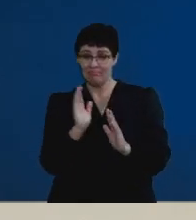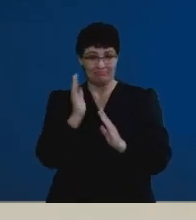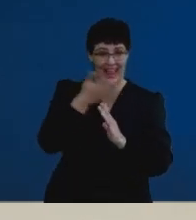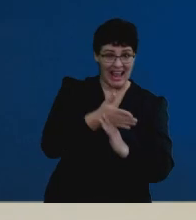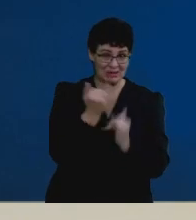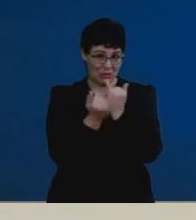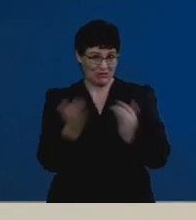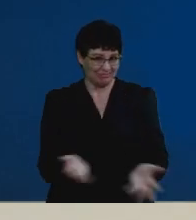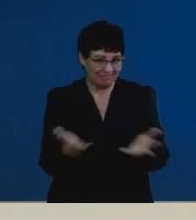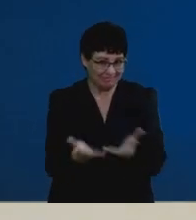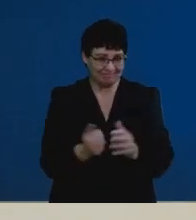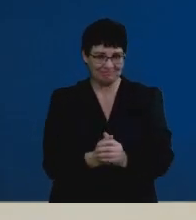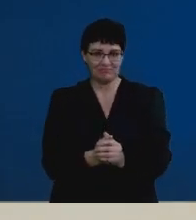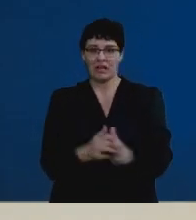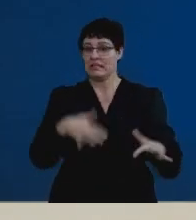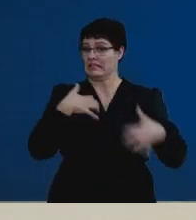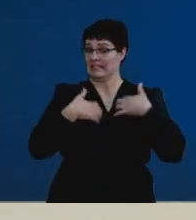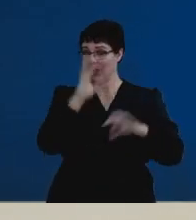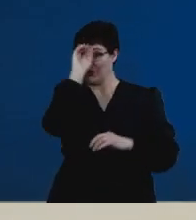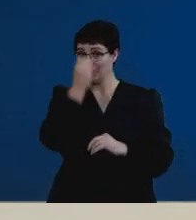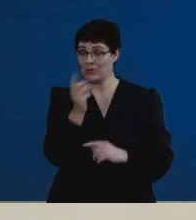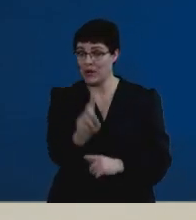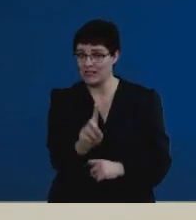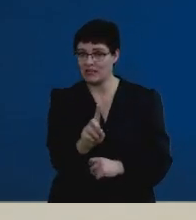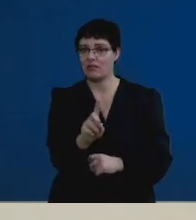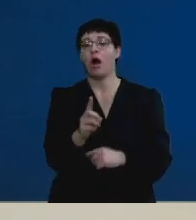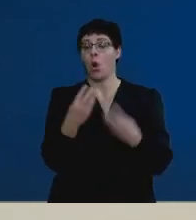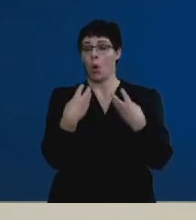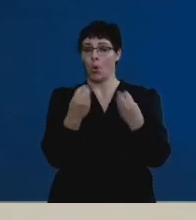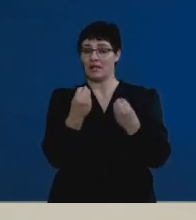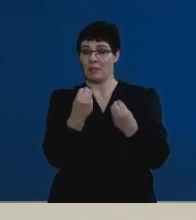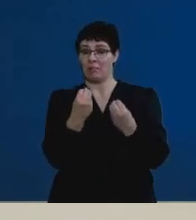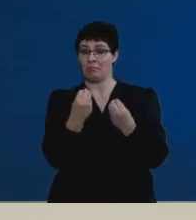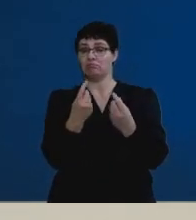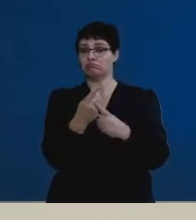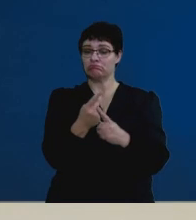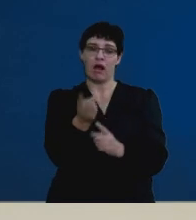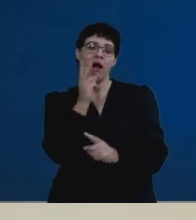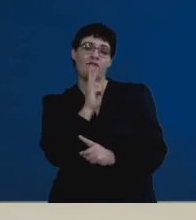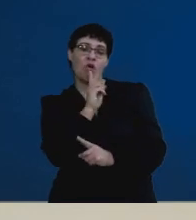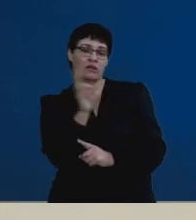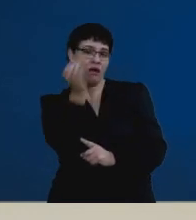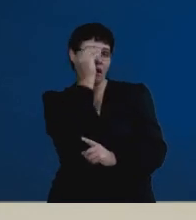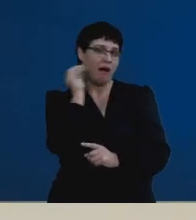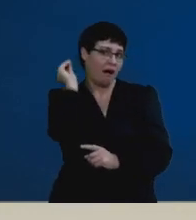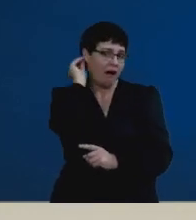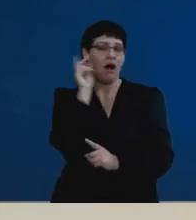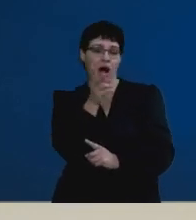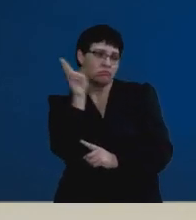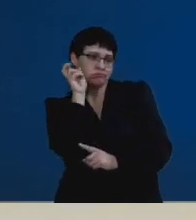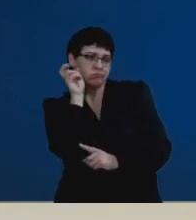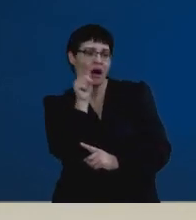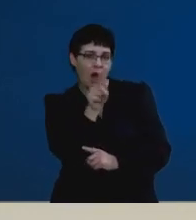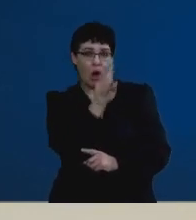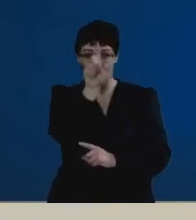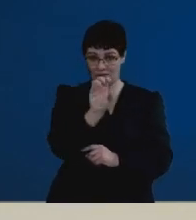competition. Some exciting news now. We've got a WhatsApp voice note from our WhatsApp line from one of our learners. And they've got a question